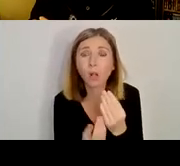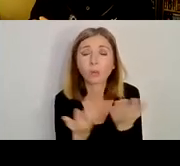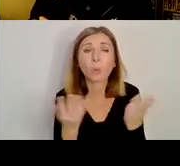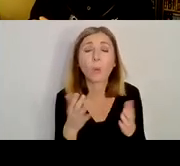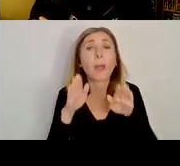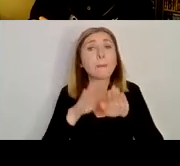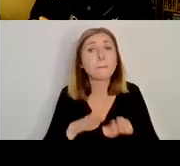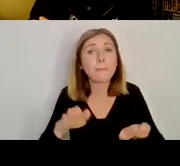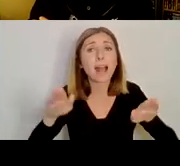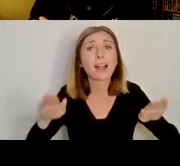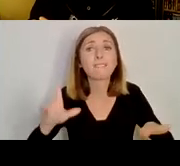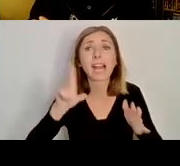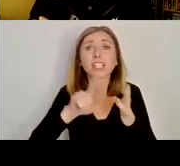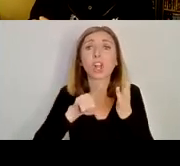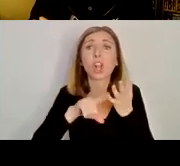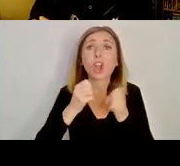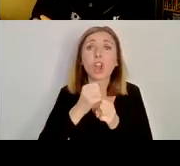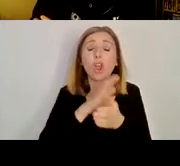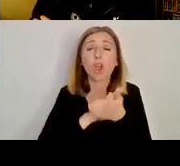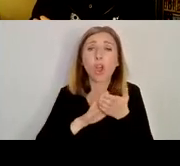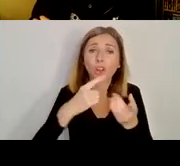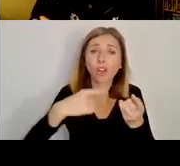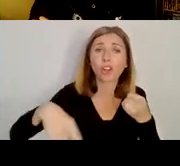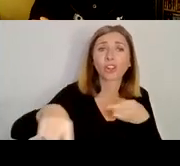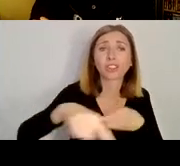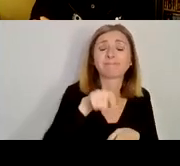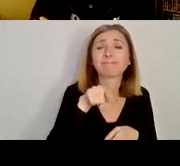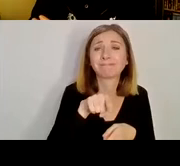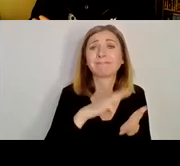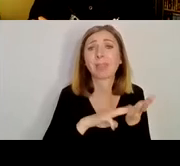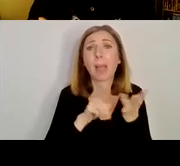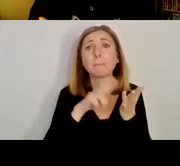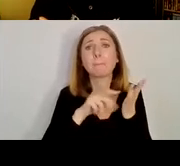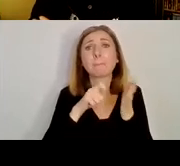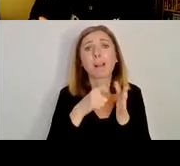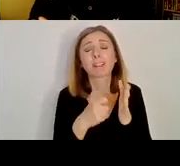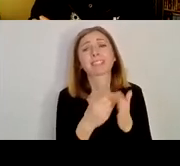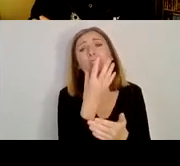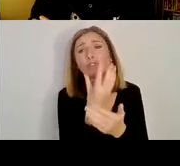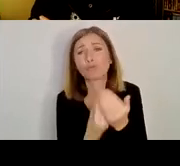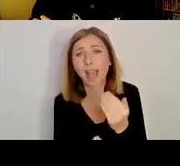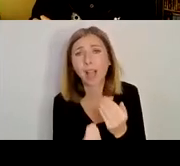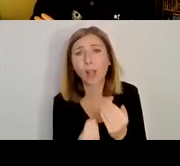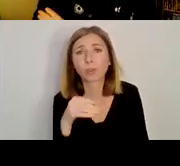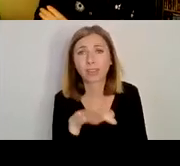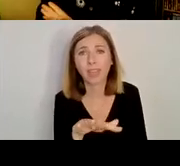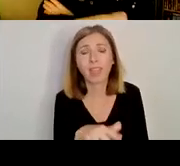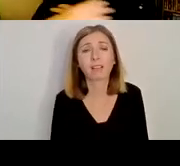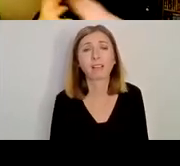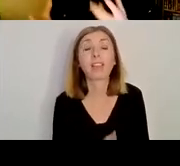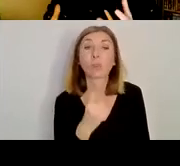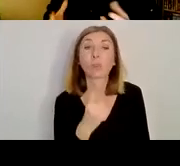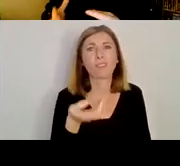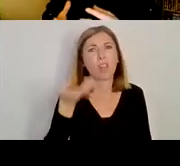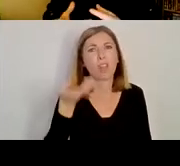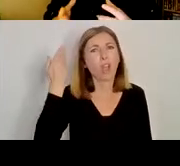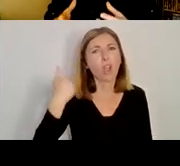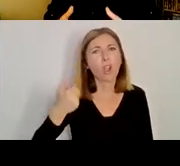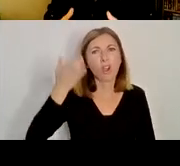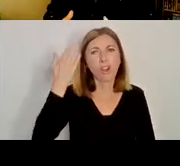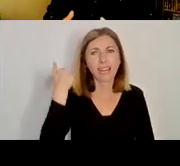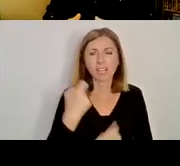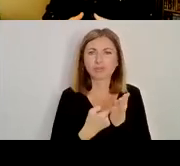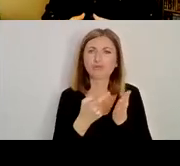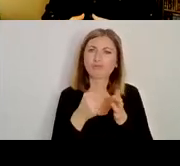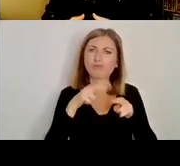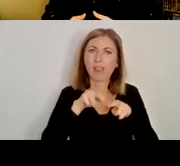lock. And I think this might be one of the earliest references in literature to Belfast lock. I see it's the original, it's